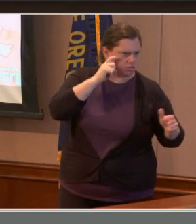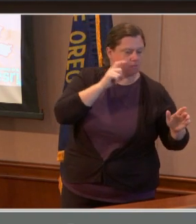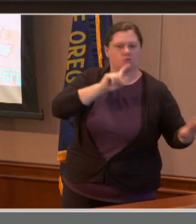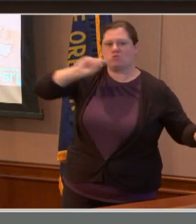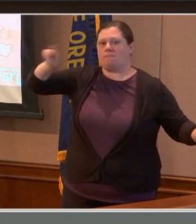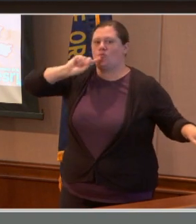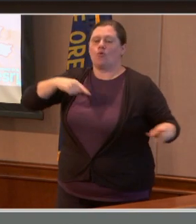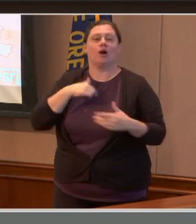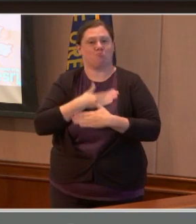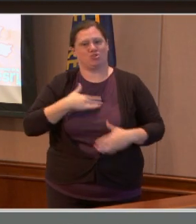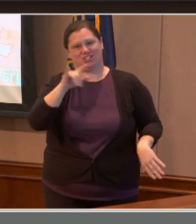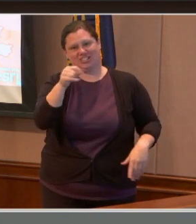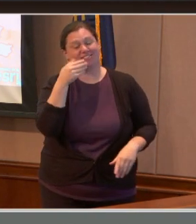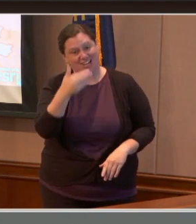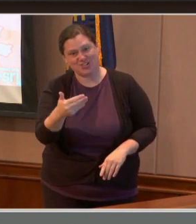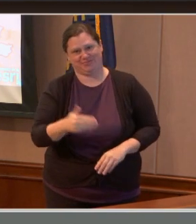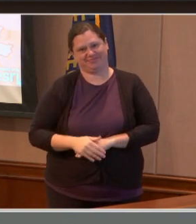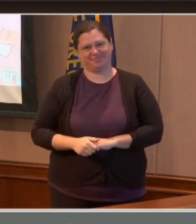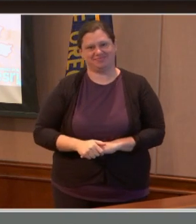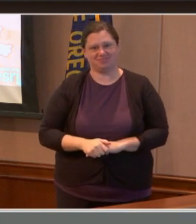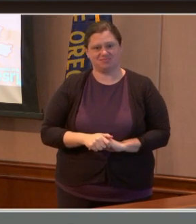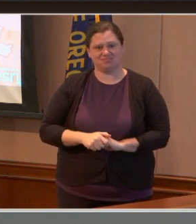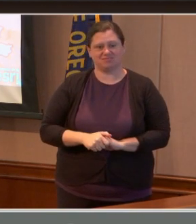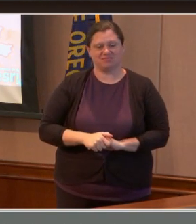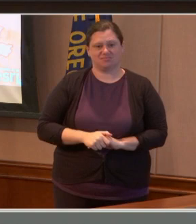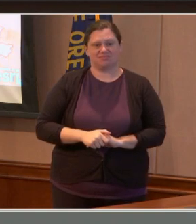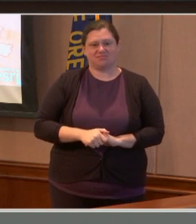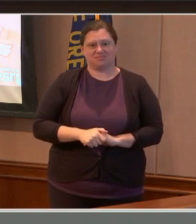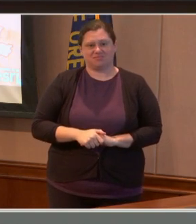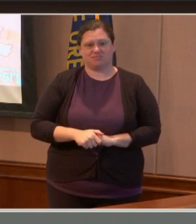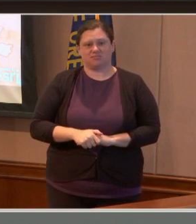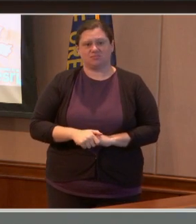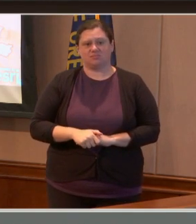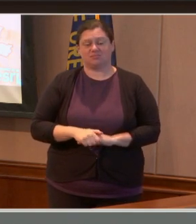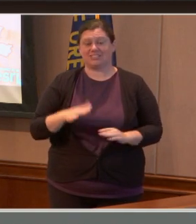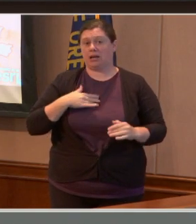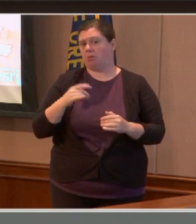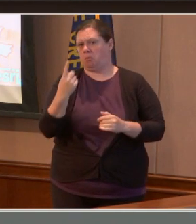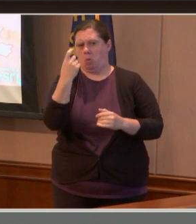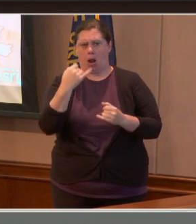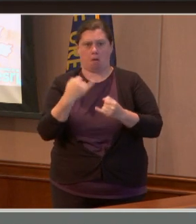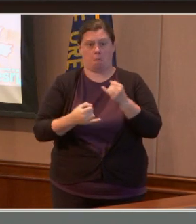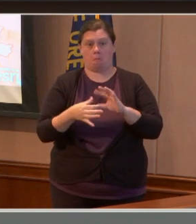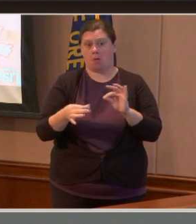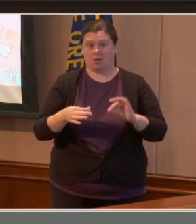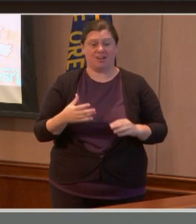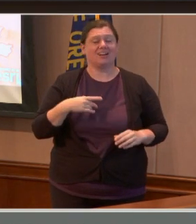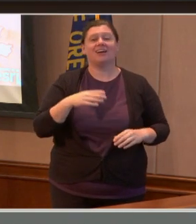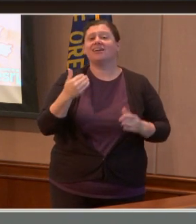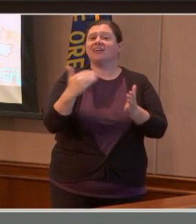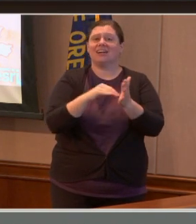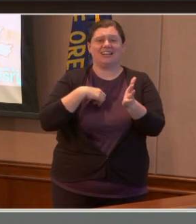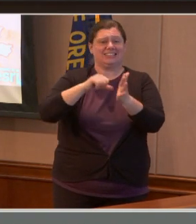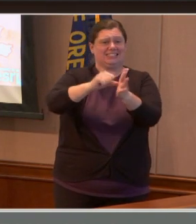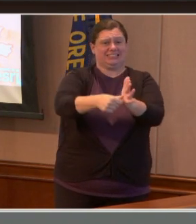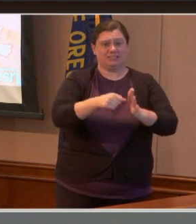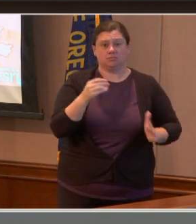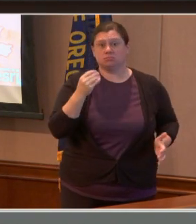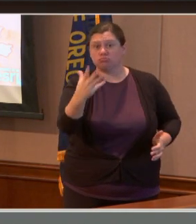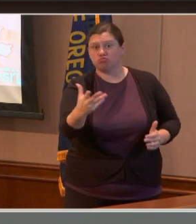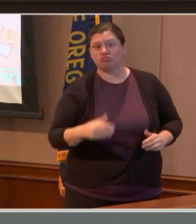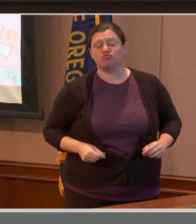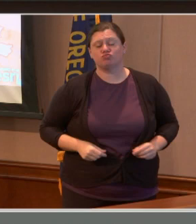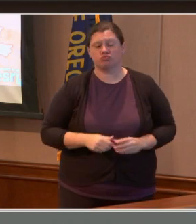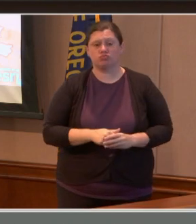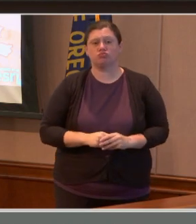So in closing, one of the things I just have to tell you that personally, I have been all over this county in the